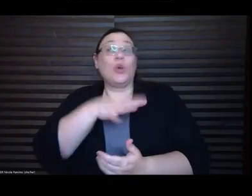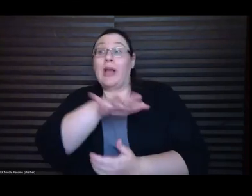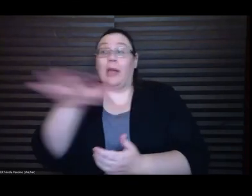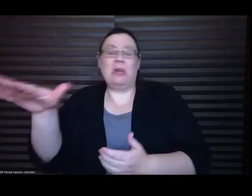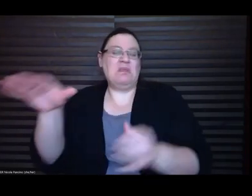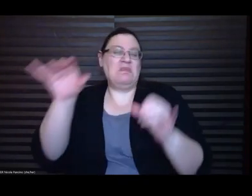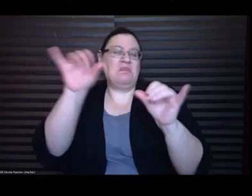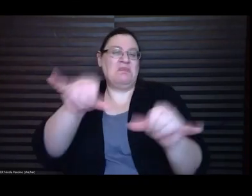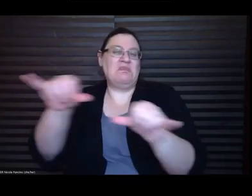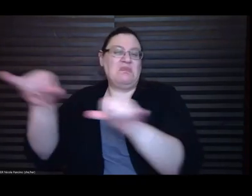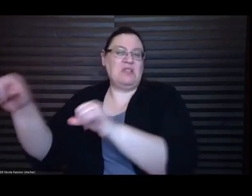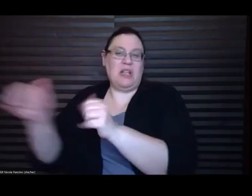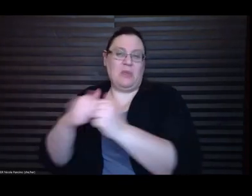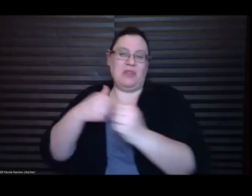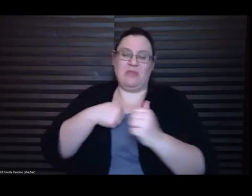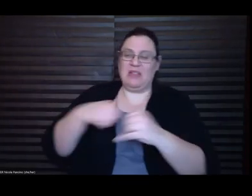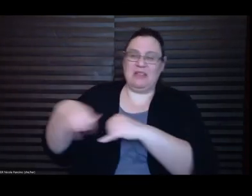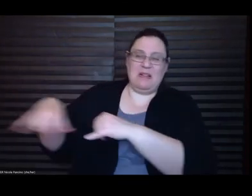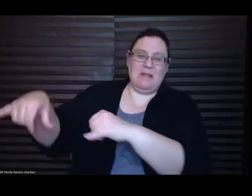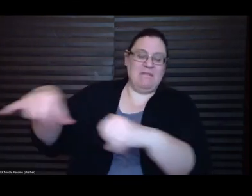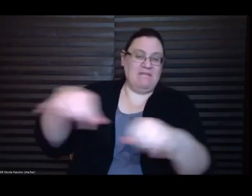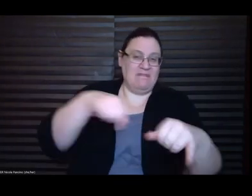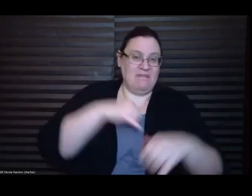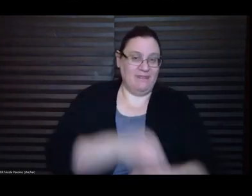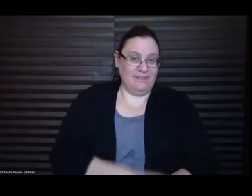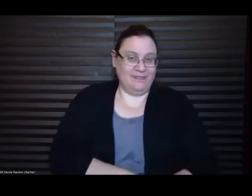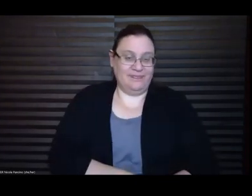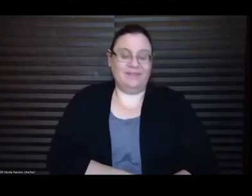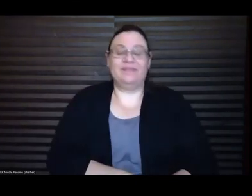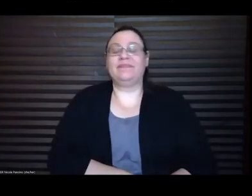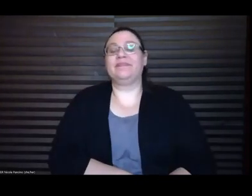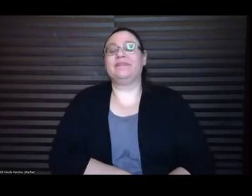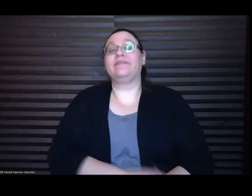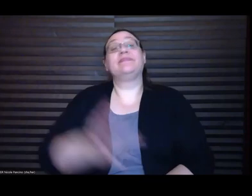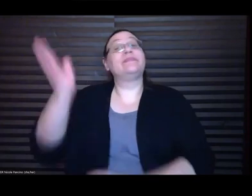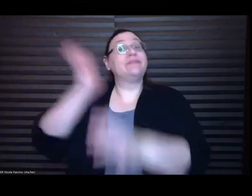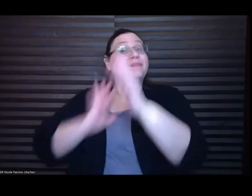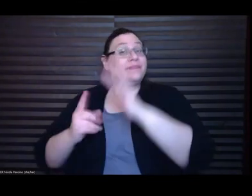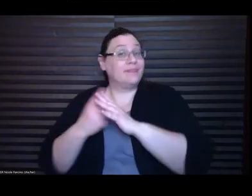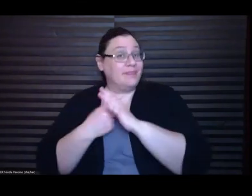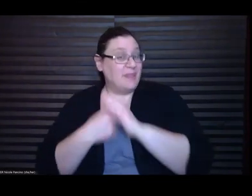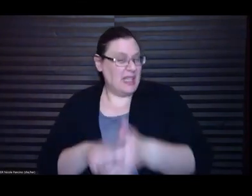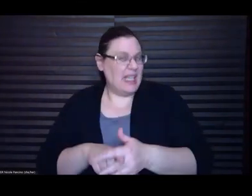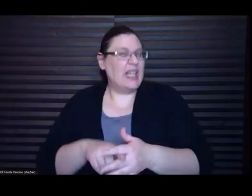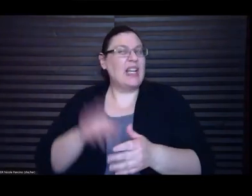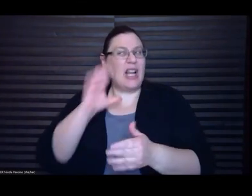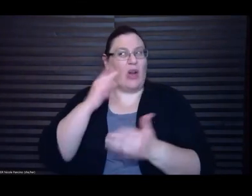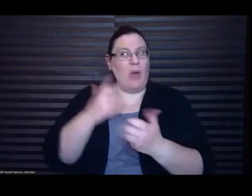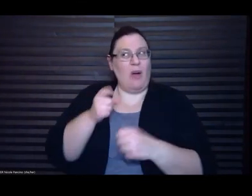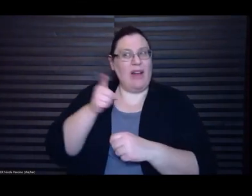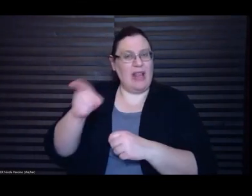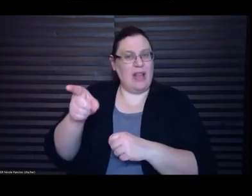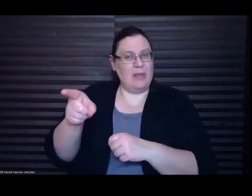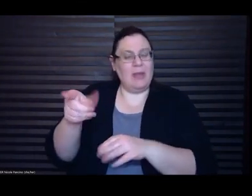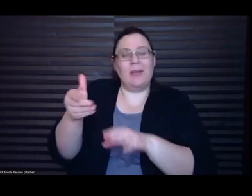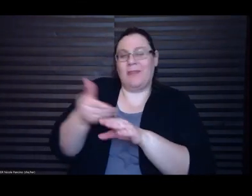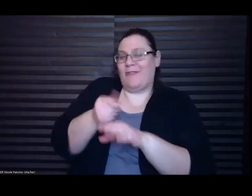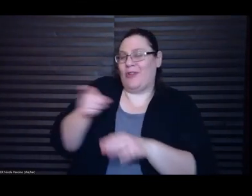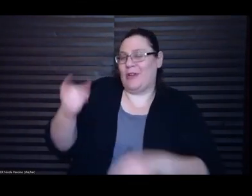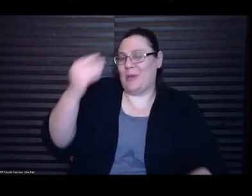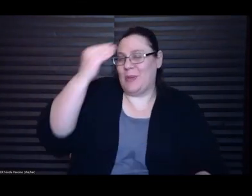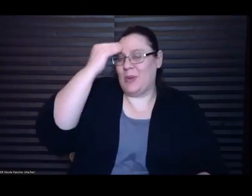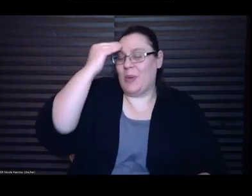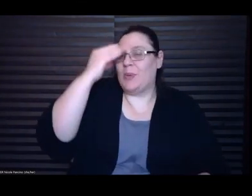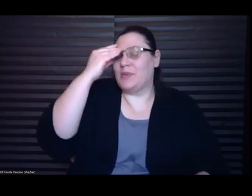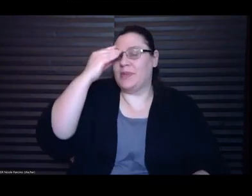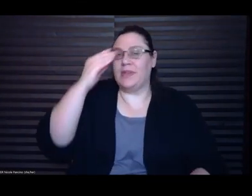In the beginning, I know I want him before he does. This isn't how things are done, but this is how I am going